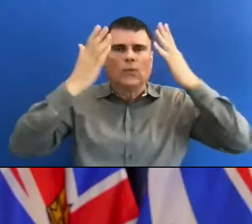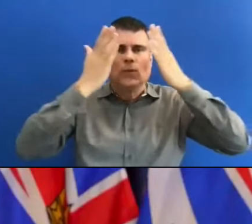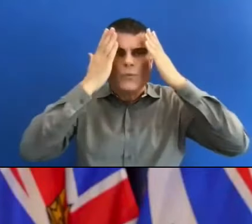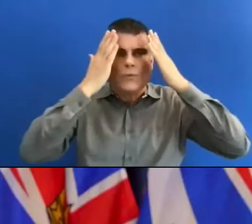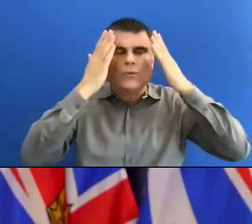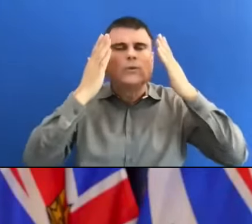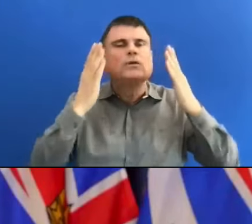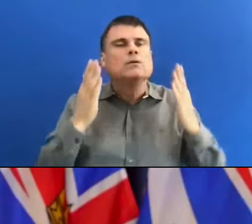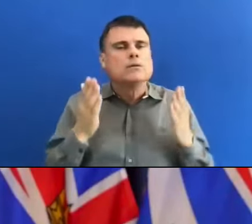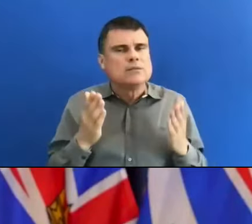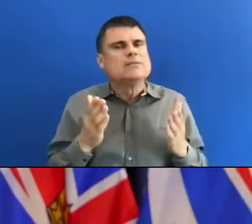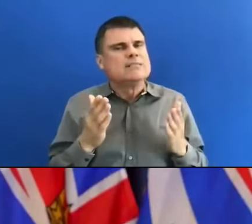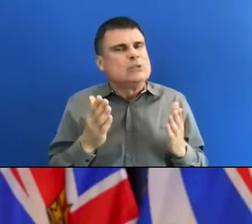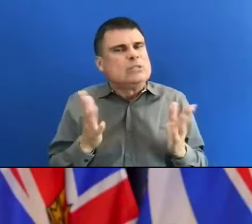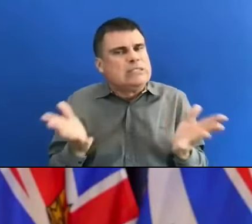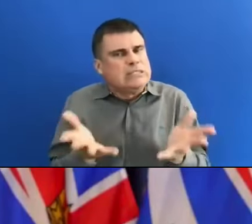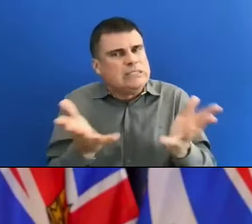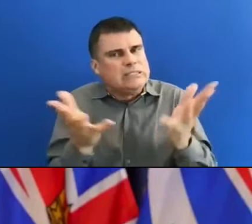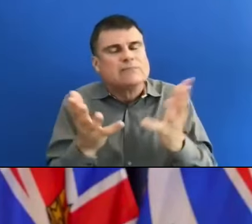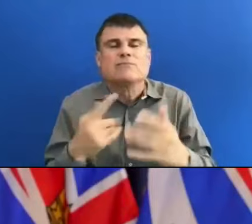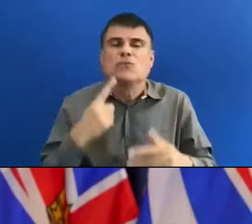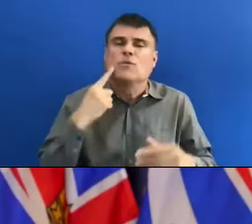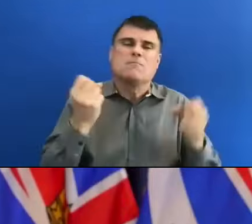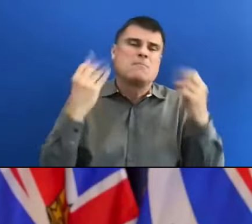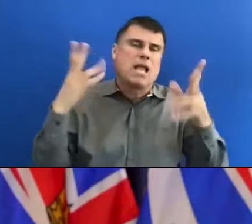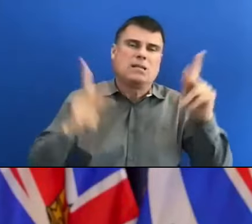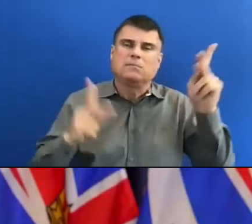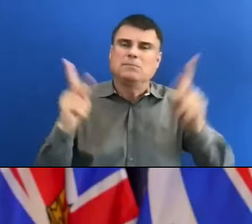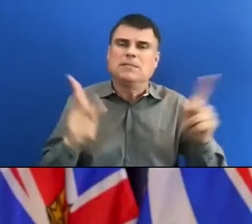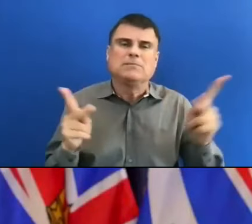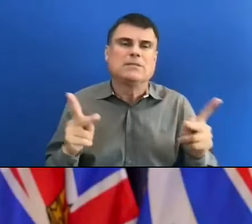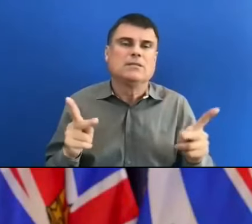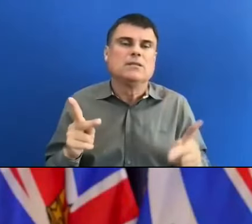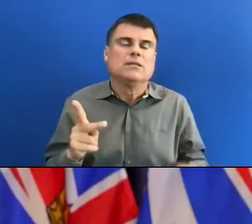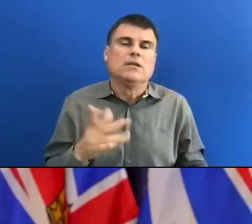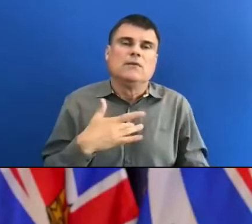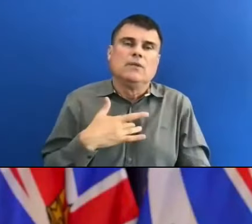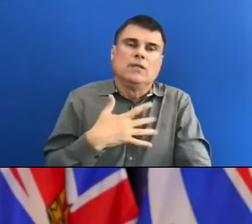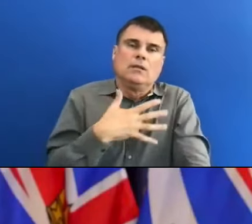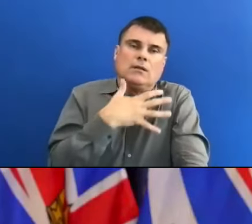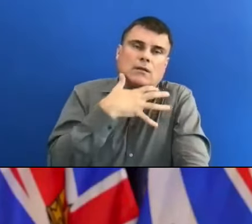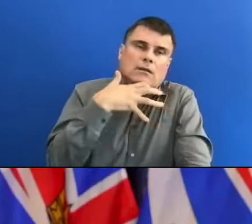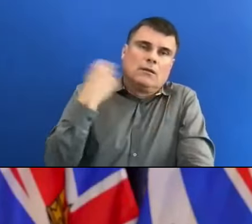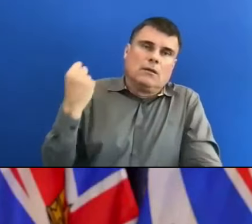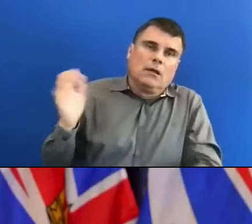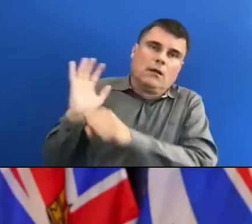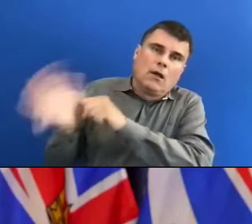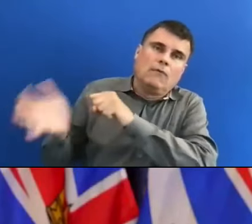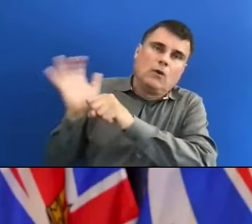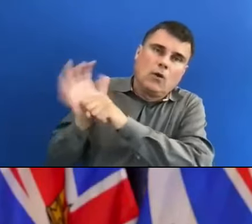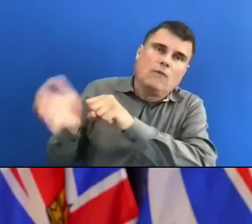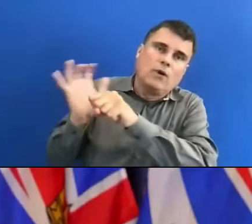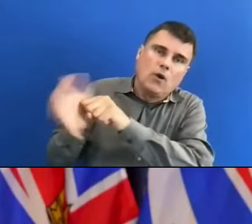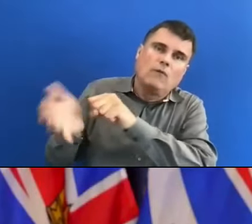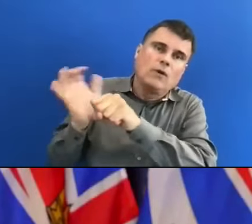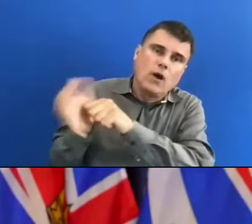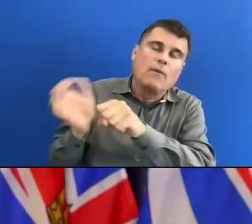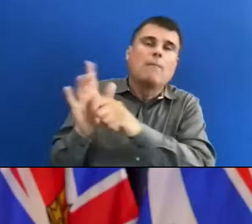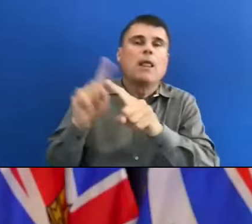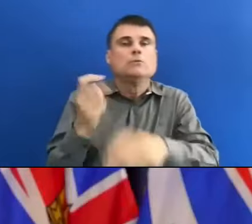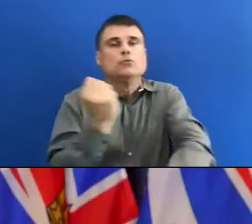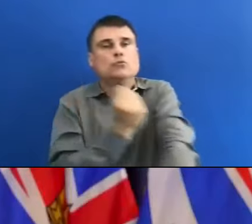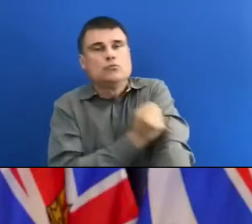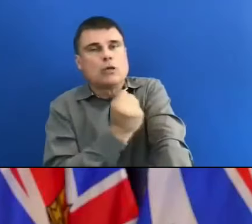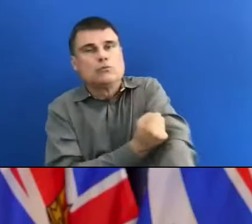with many people. We have been talking about COVID-19. We've been talking about opioids. We've been talking about climate. When the heat